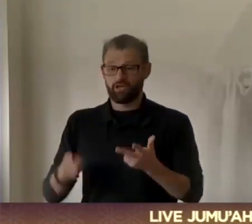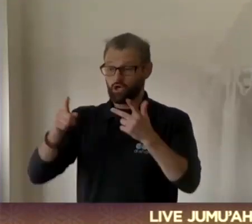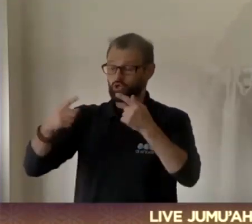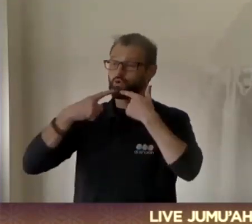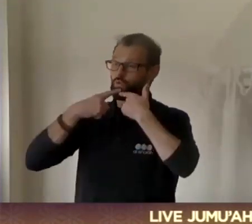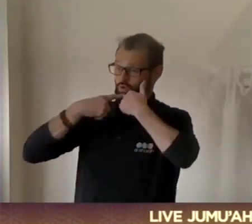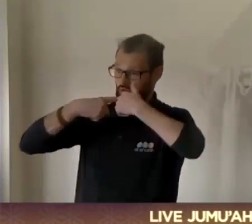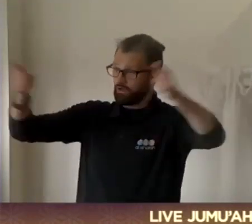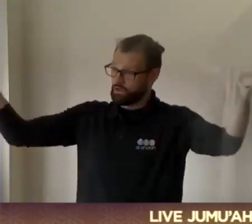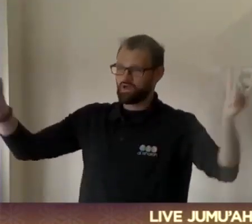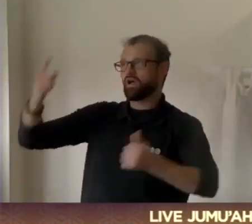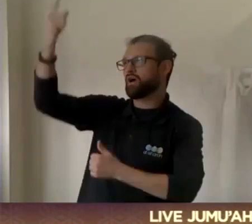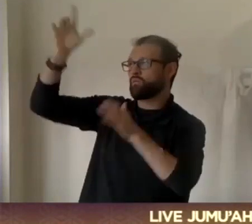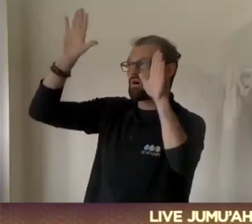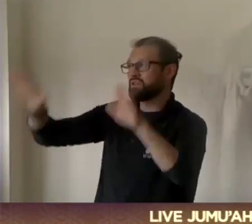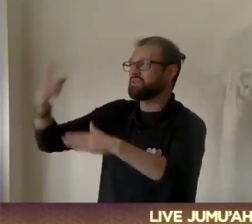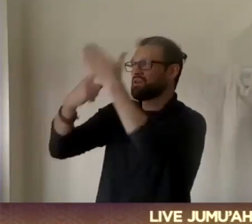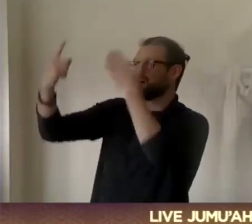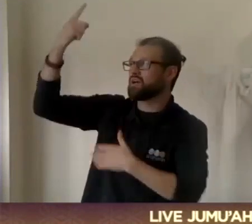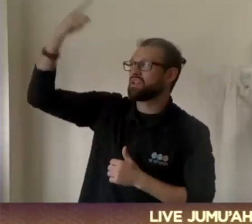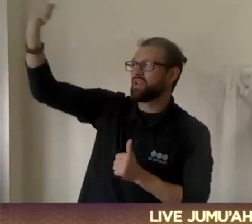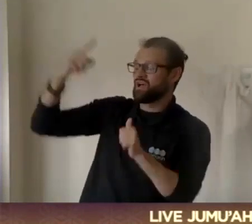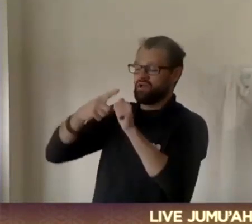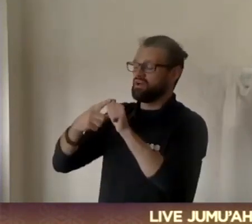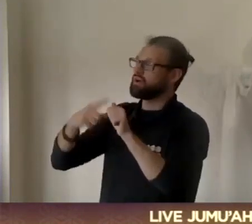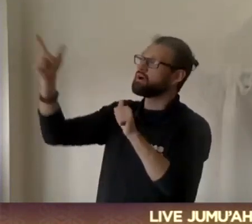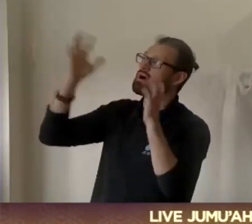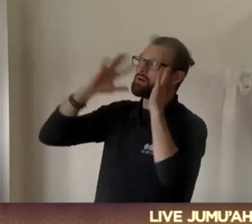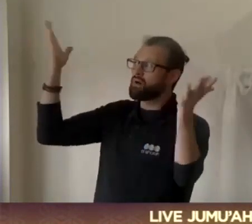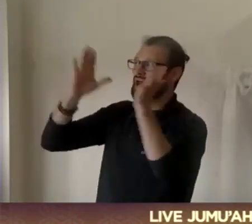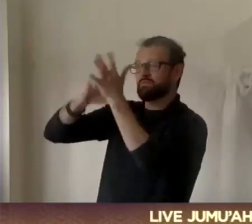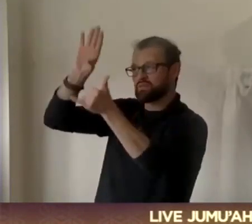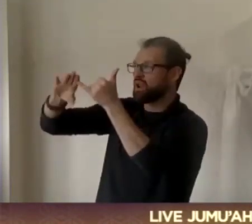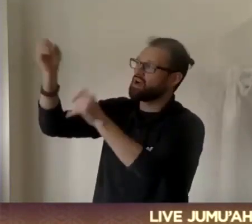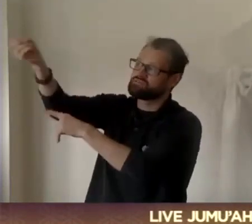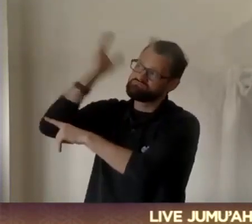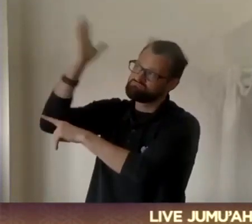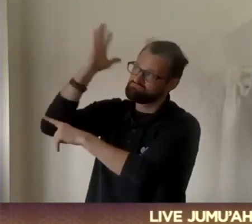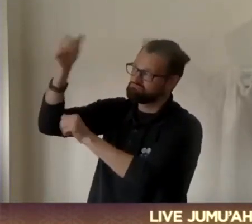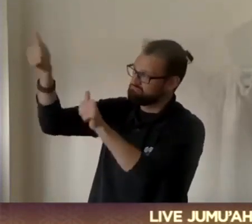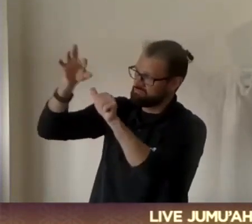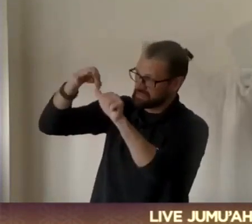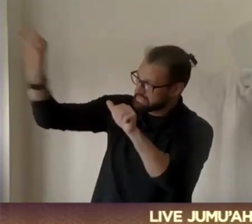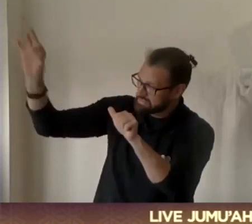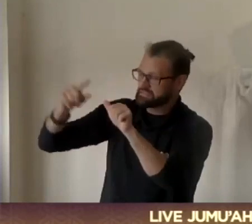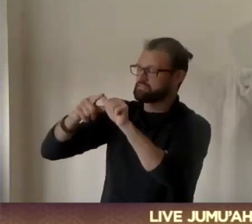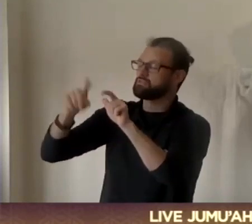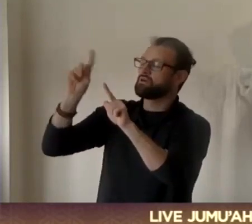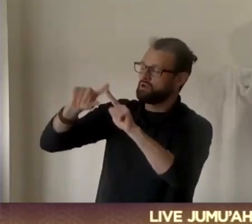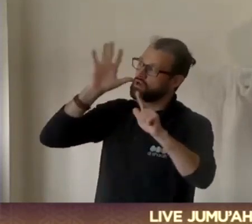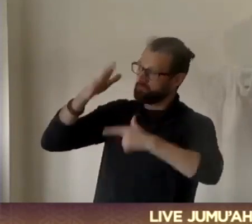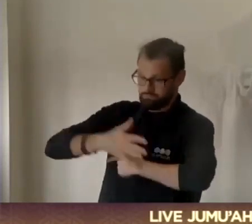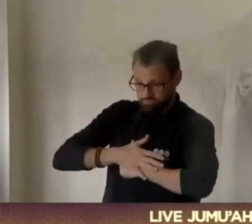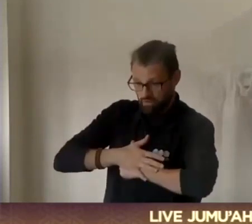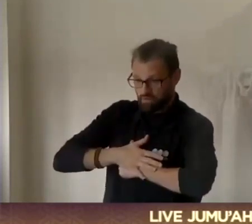is none worthy of worship besides Allah and that Muhammad sallallahu alayhi sallam is the final messenger, and you pray connecting yourself to